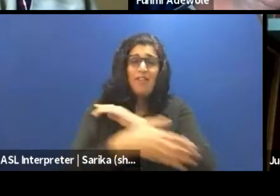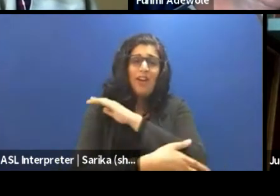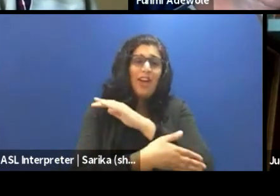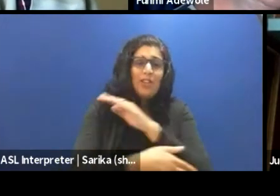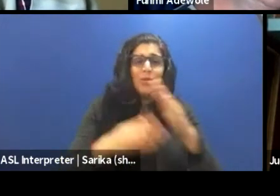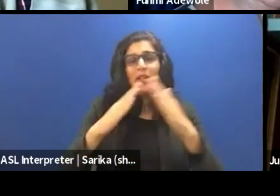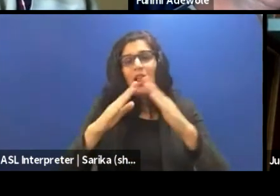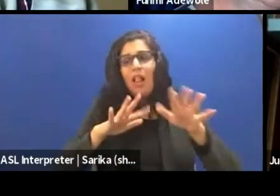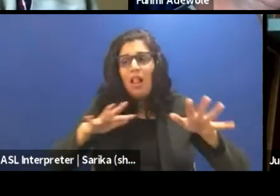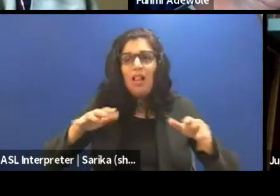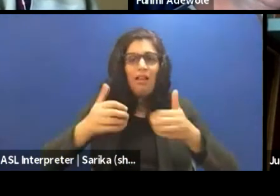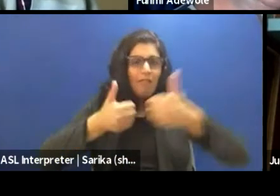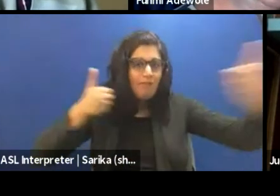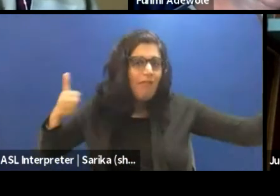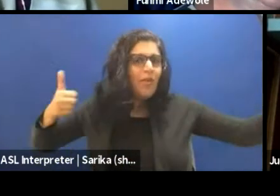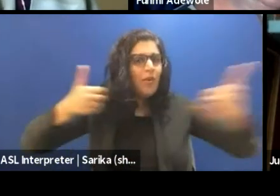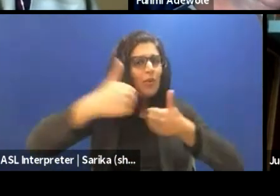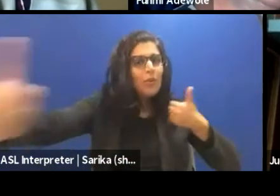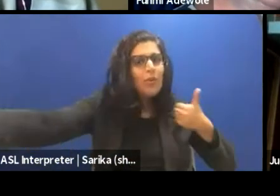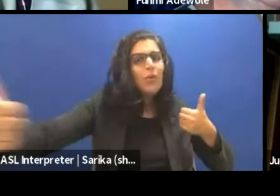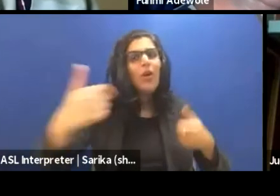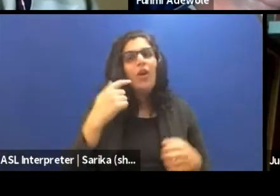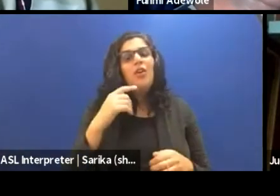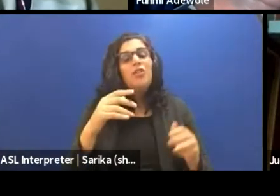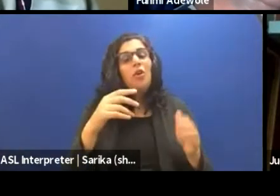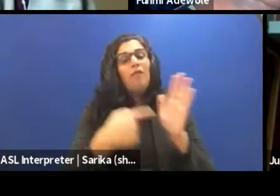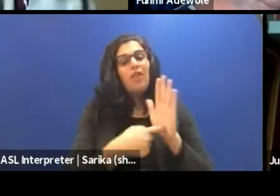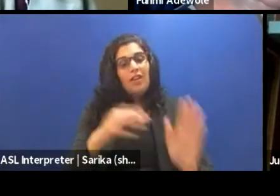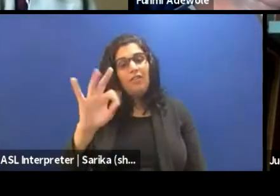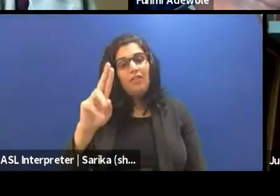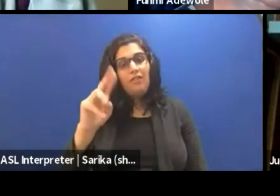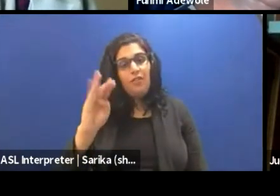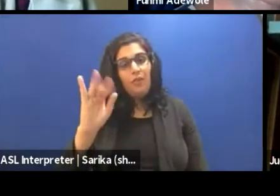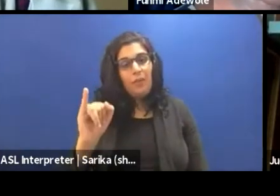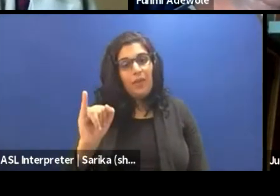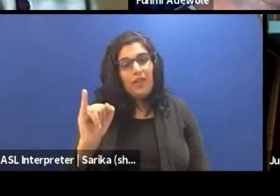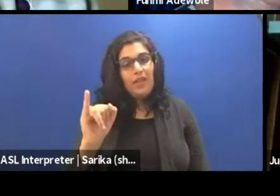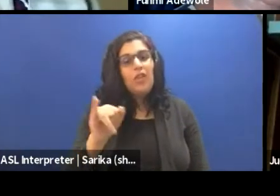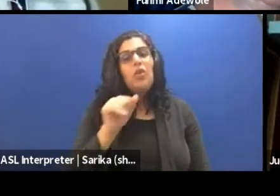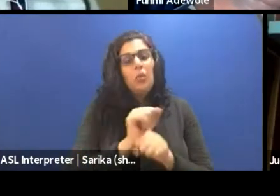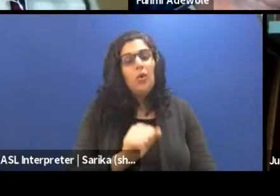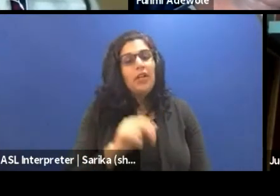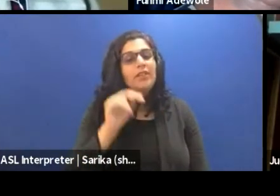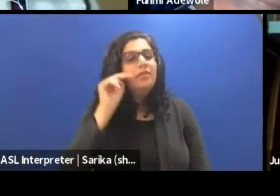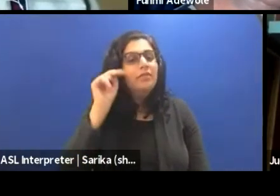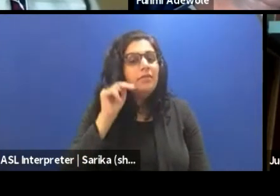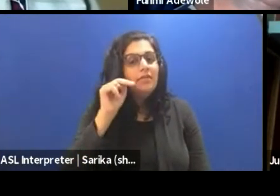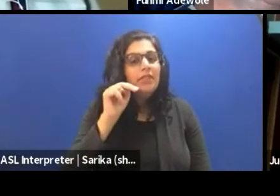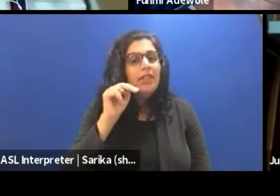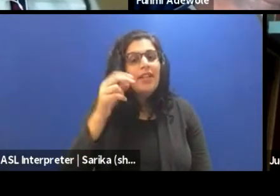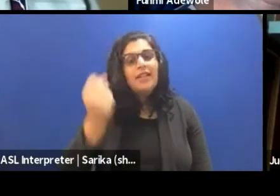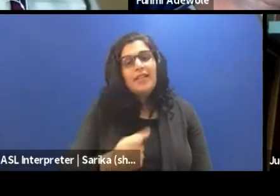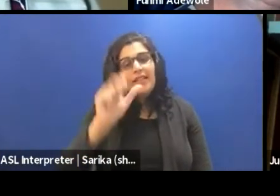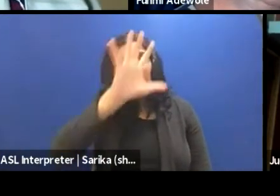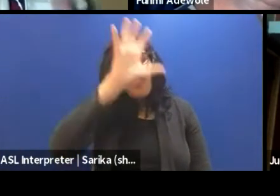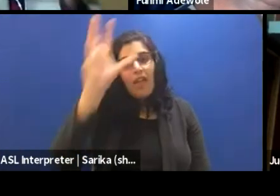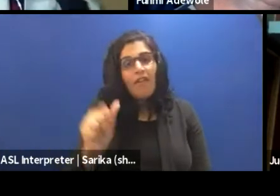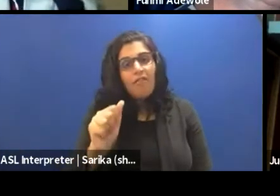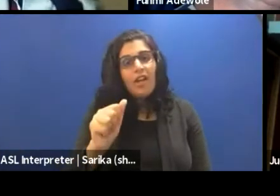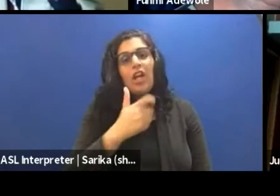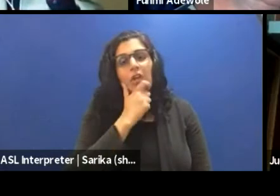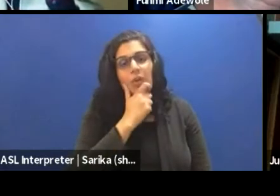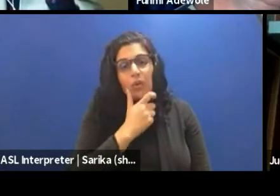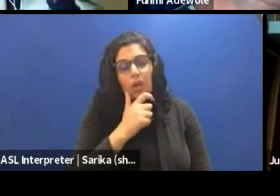What does that mean? For example, Fumi, you've worked in Nigeria, you're working in South Africa, in the UK.